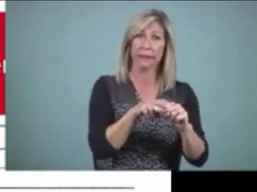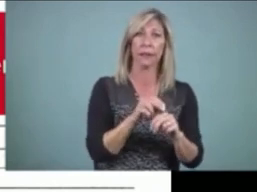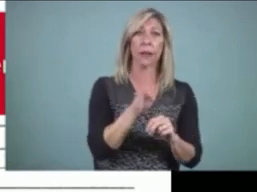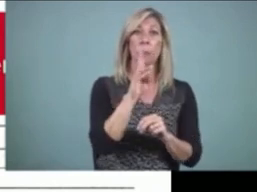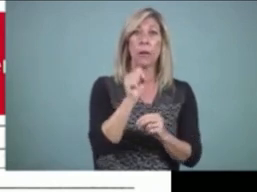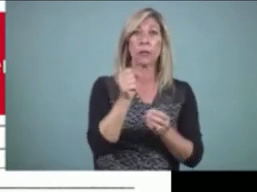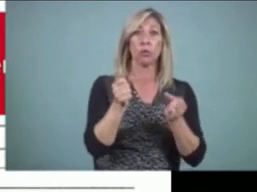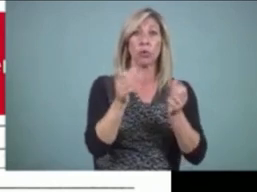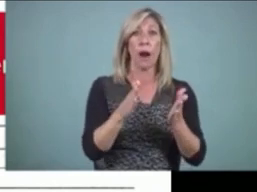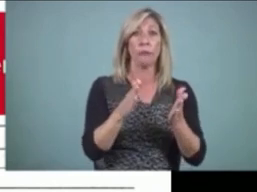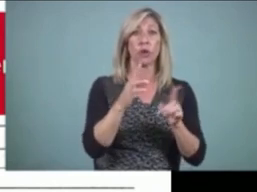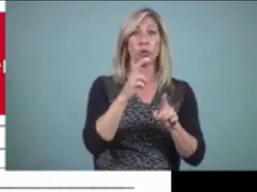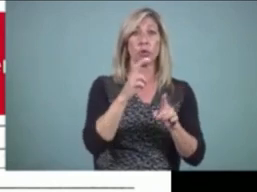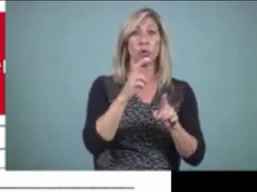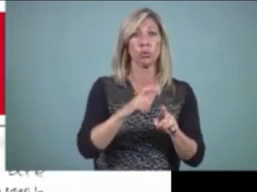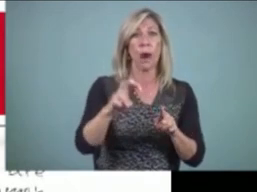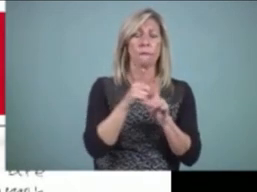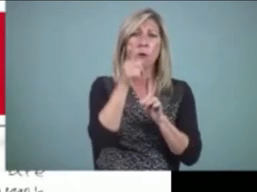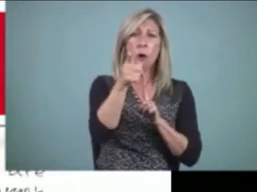Next slide.